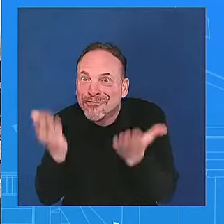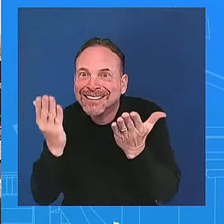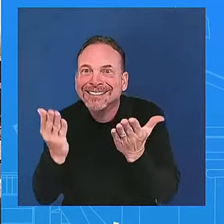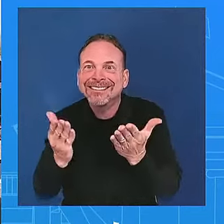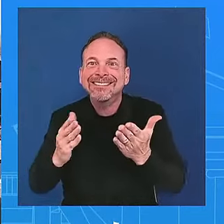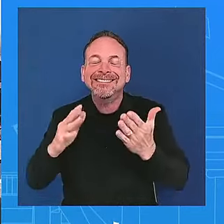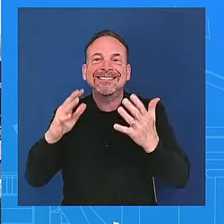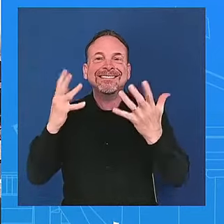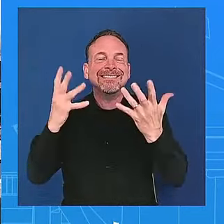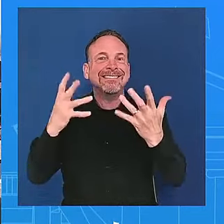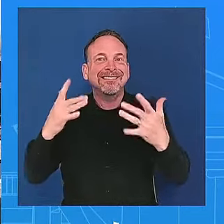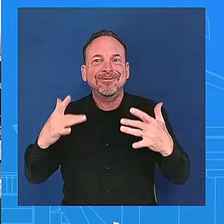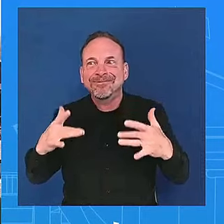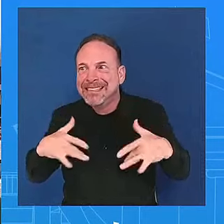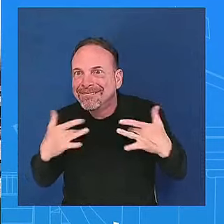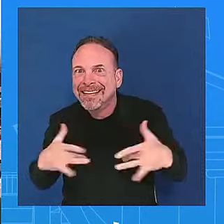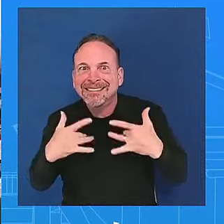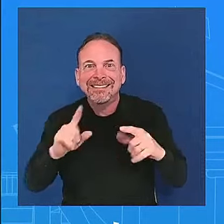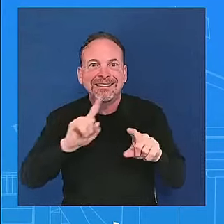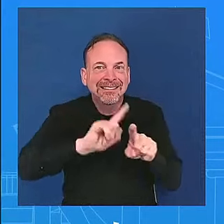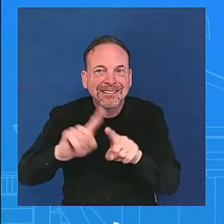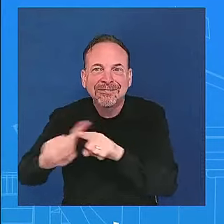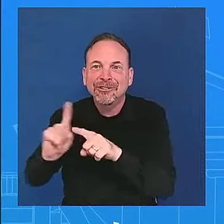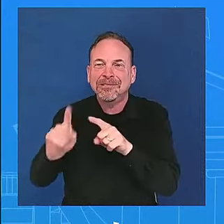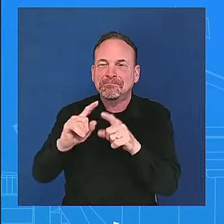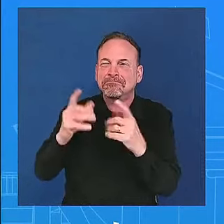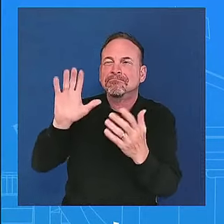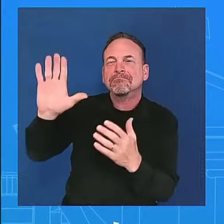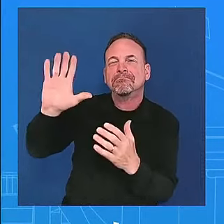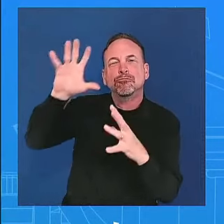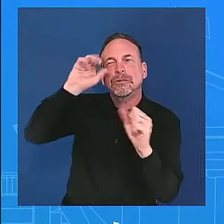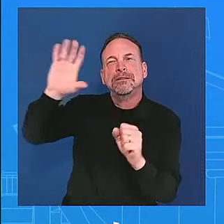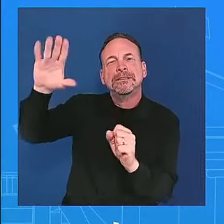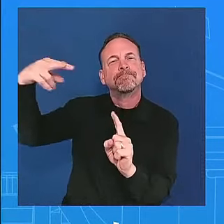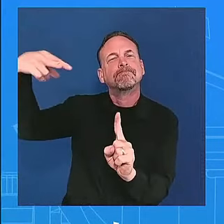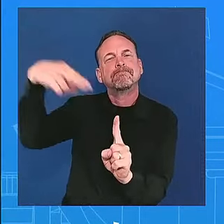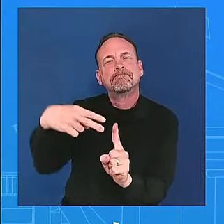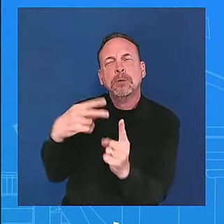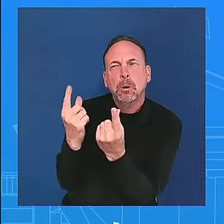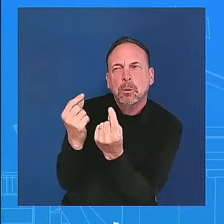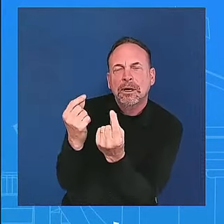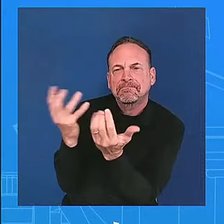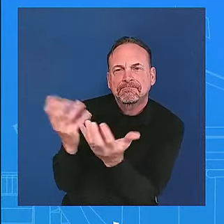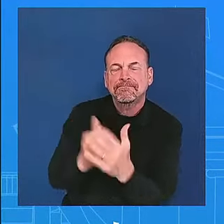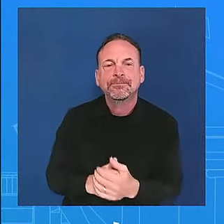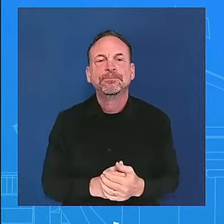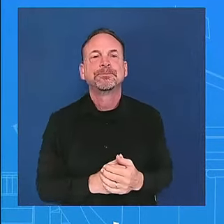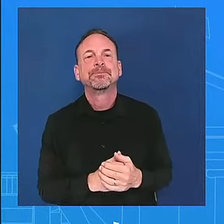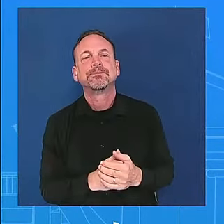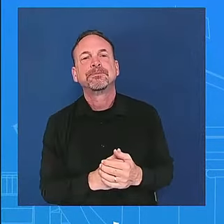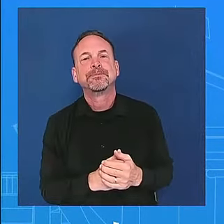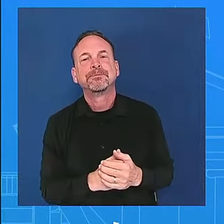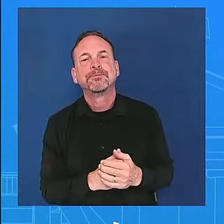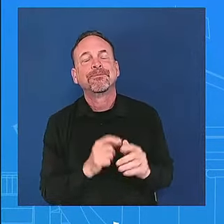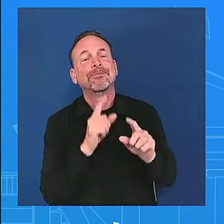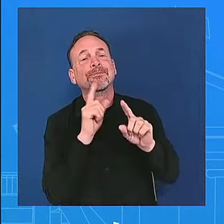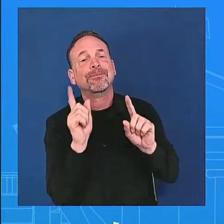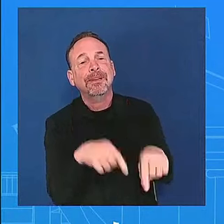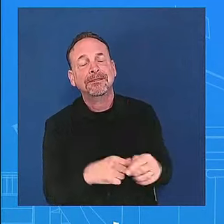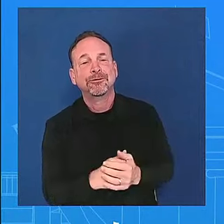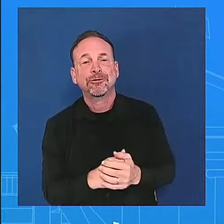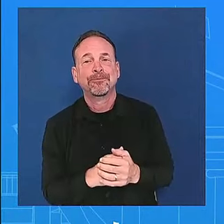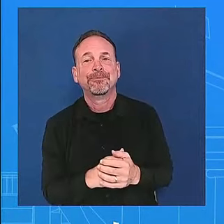seen so far i'll say i'll say this um obviously the president